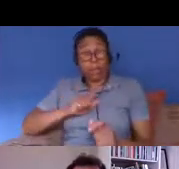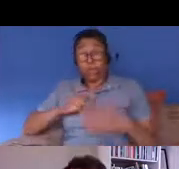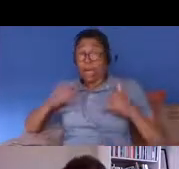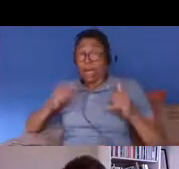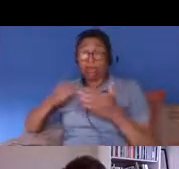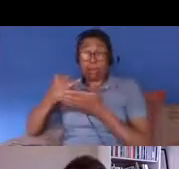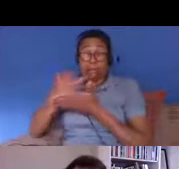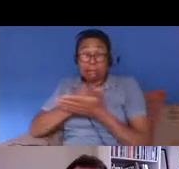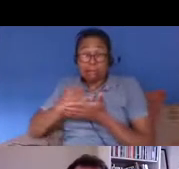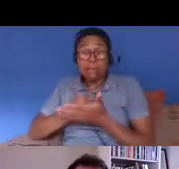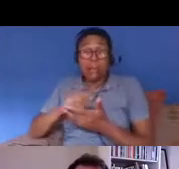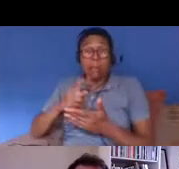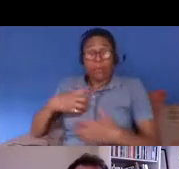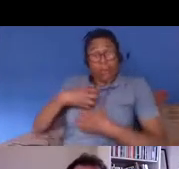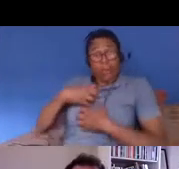basically